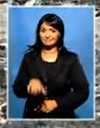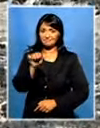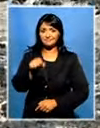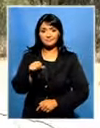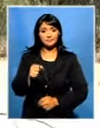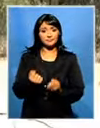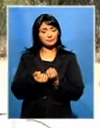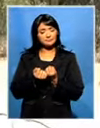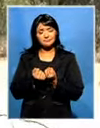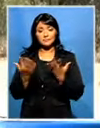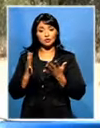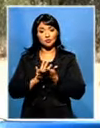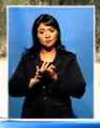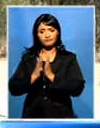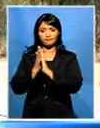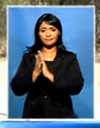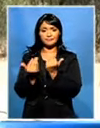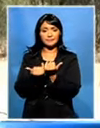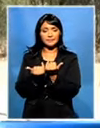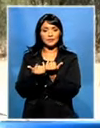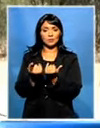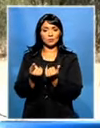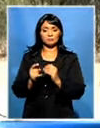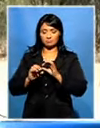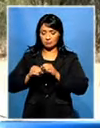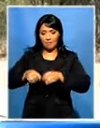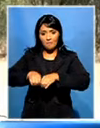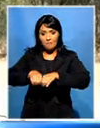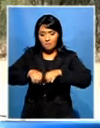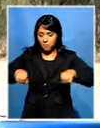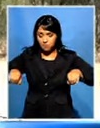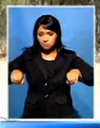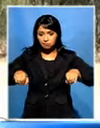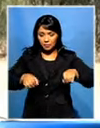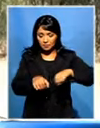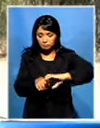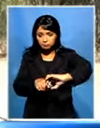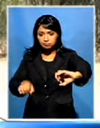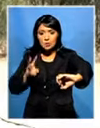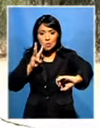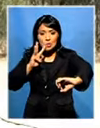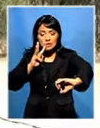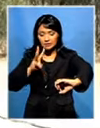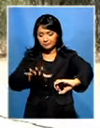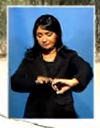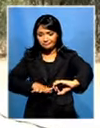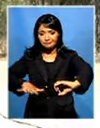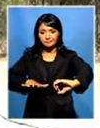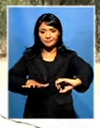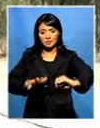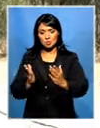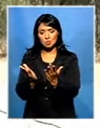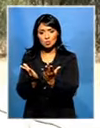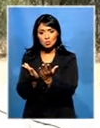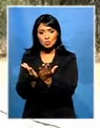towards infrastructure like fences, pipelines and grazing that has been destroyed on